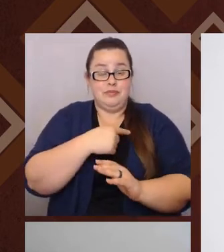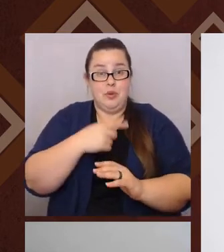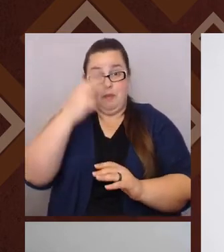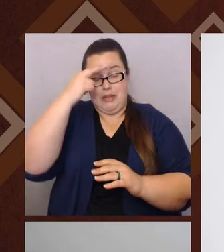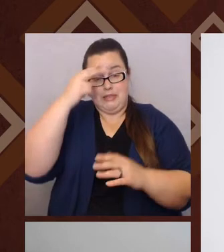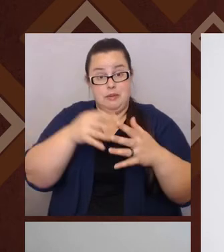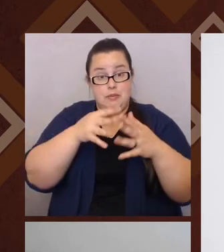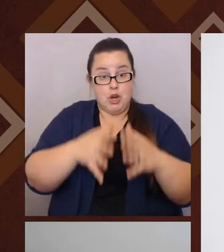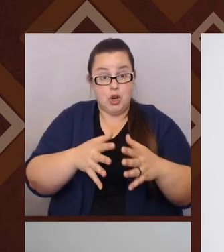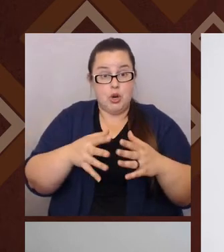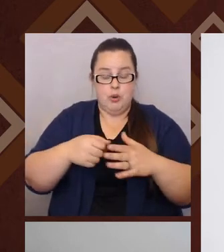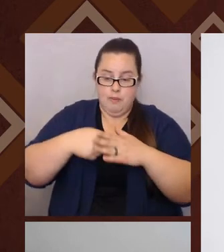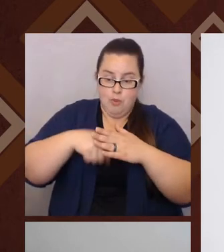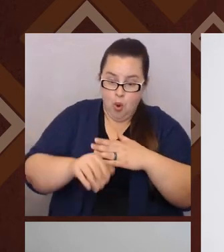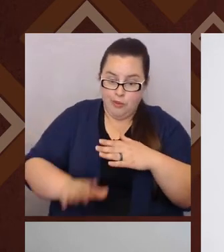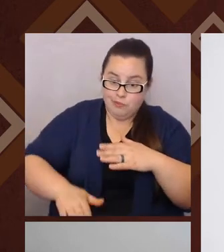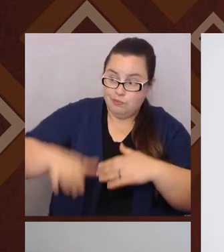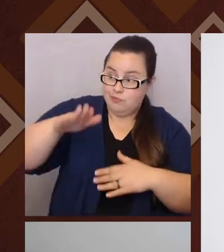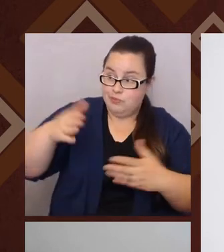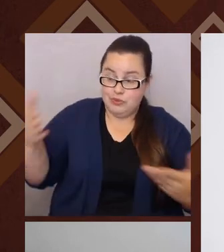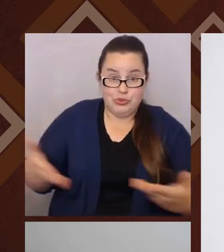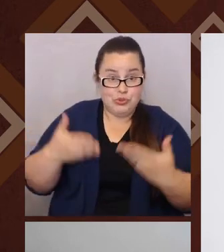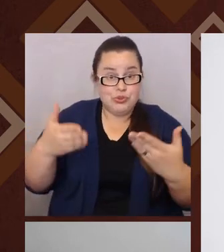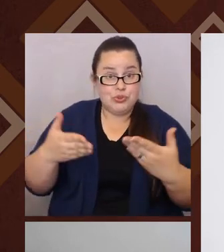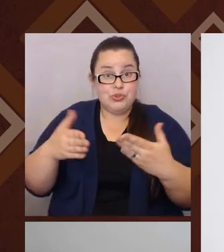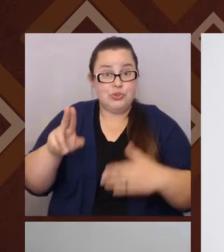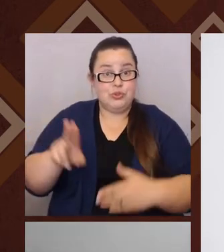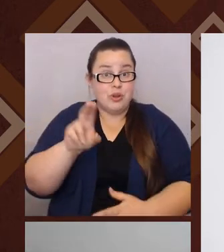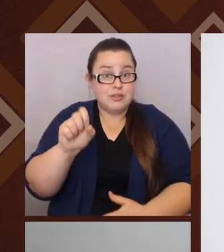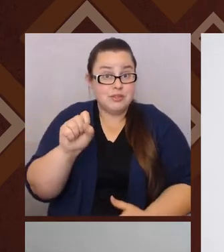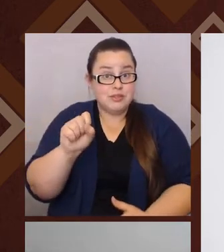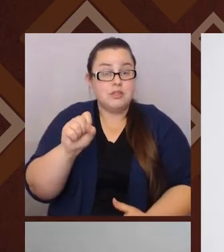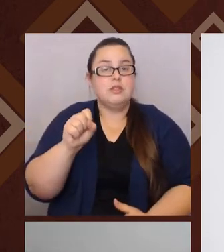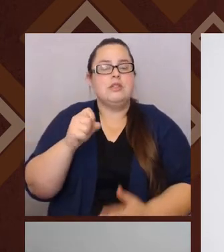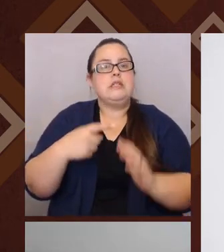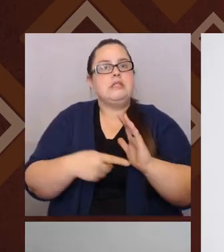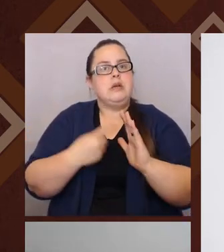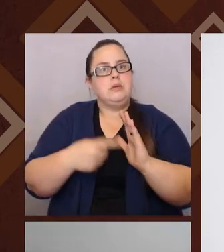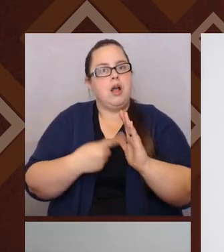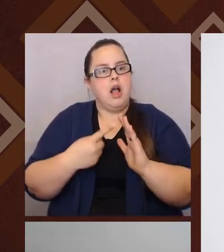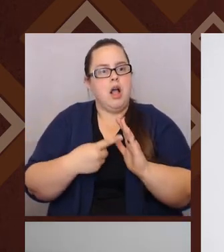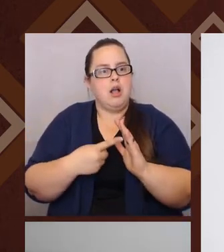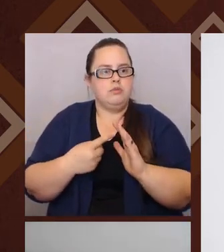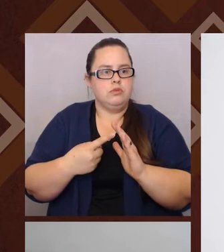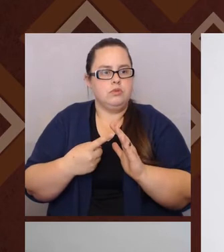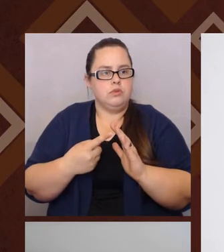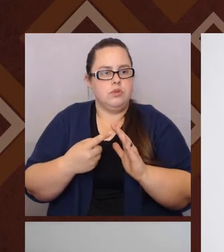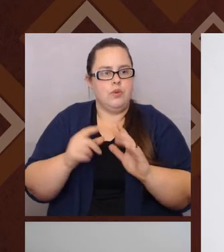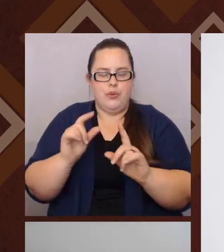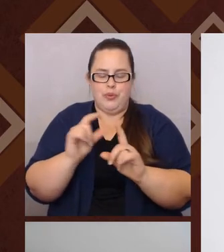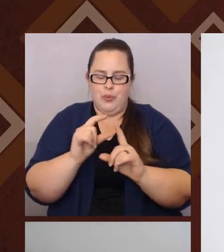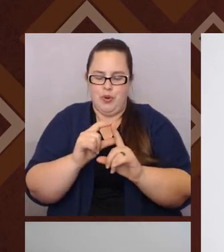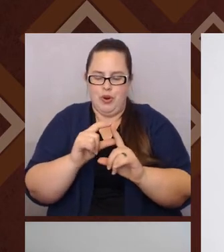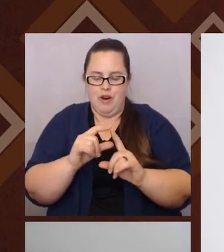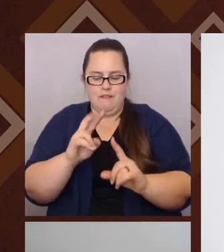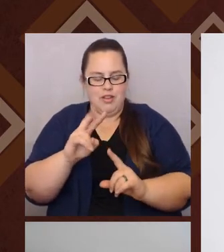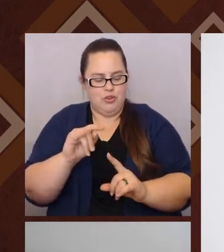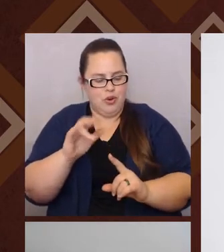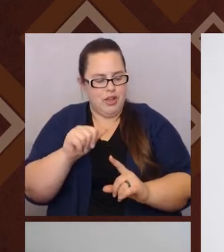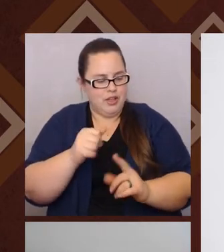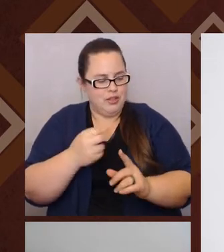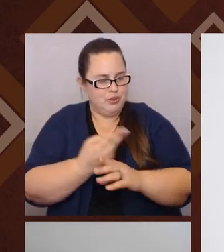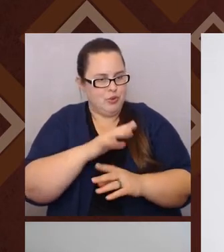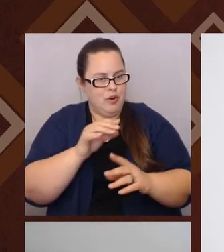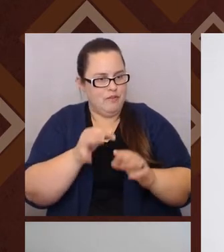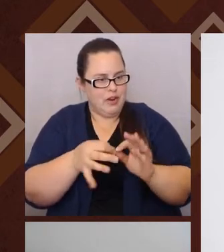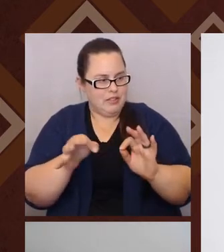and raised in this country, um, sometimes we might get into what, what was the word Victoria used or the phrase used and,